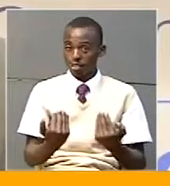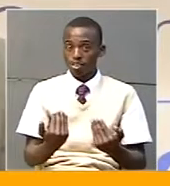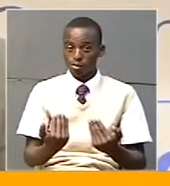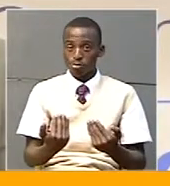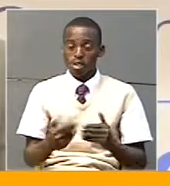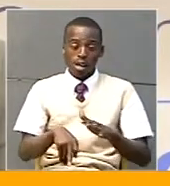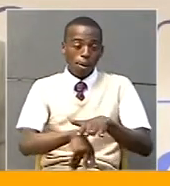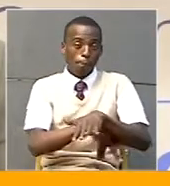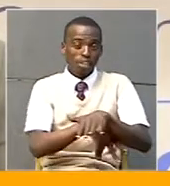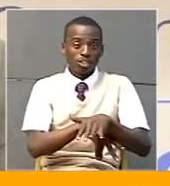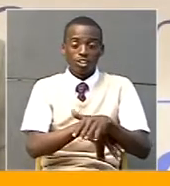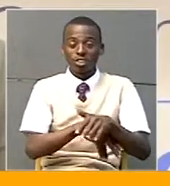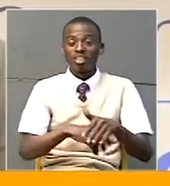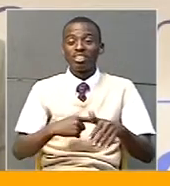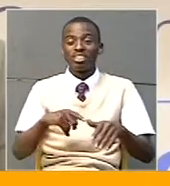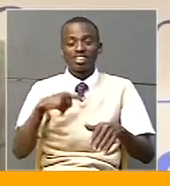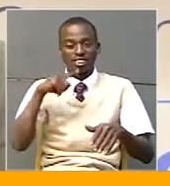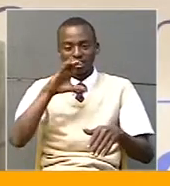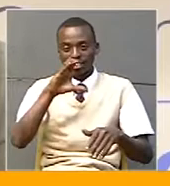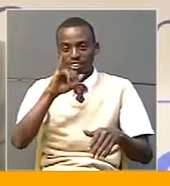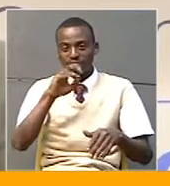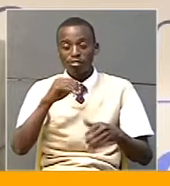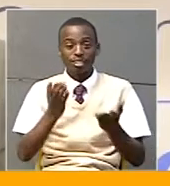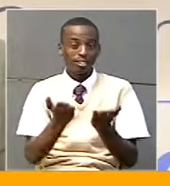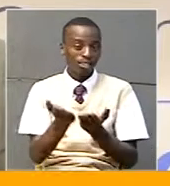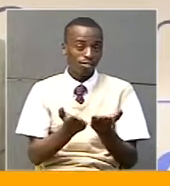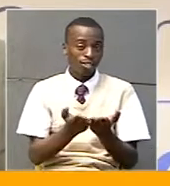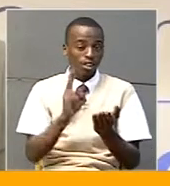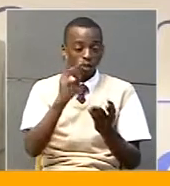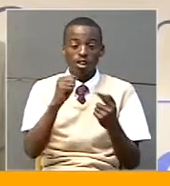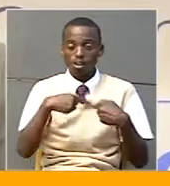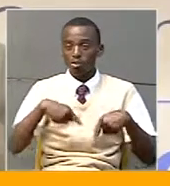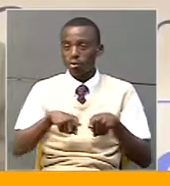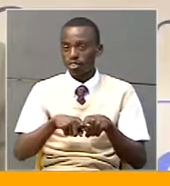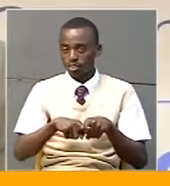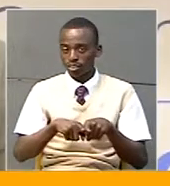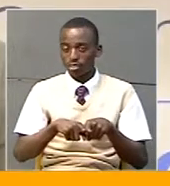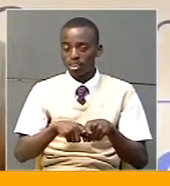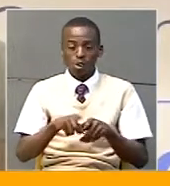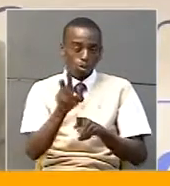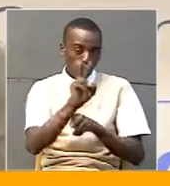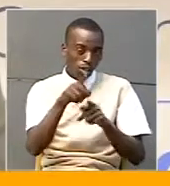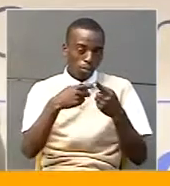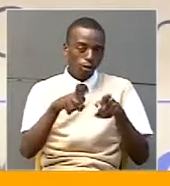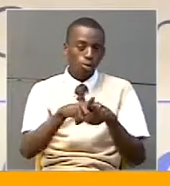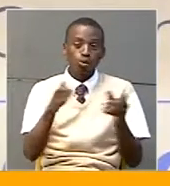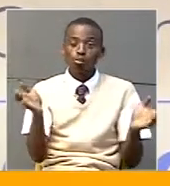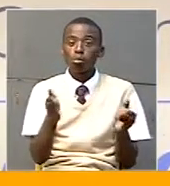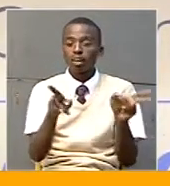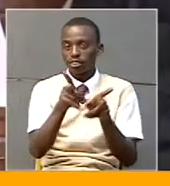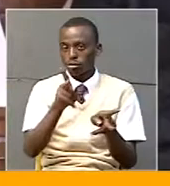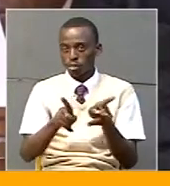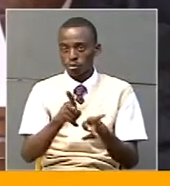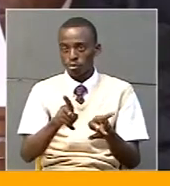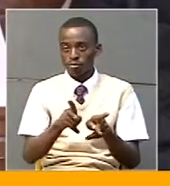the parish chiefs is a civil servant. They will definitely help us. Not only to monitor, but also mobilize the population.